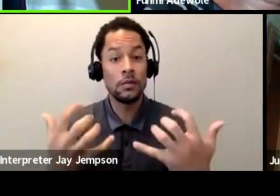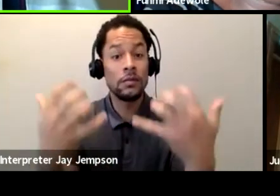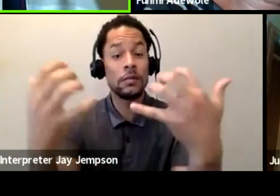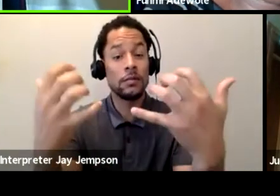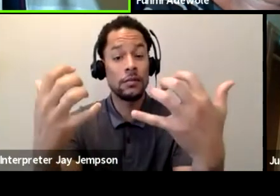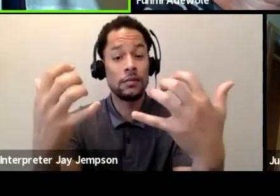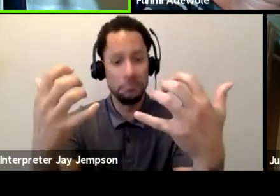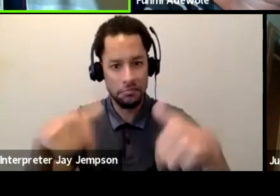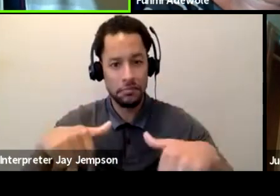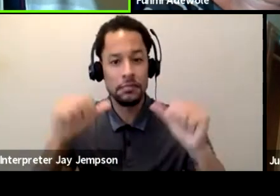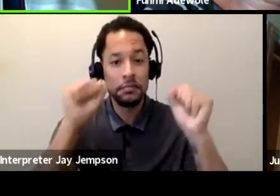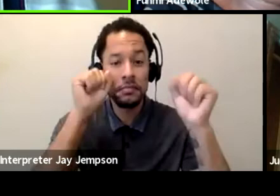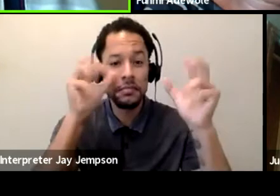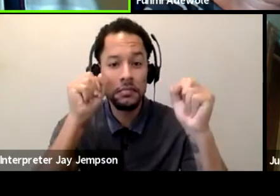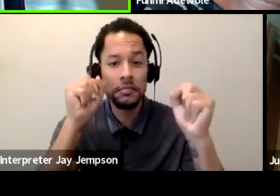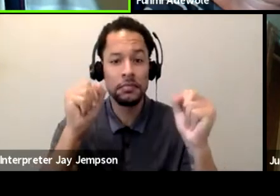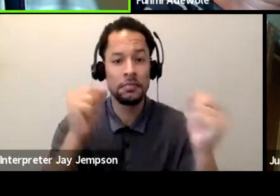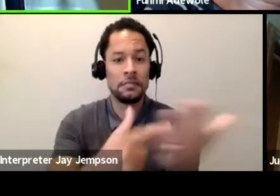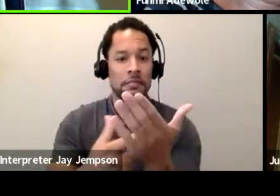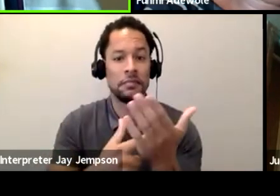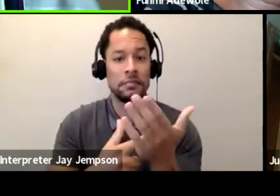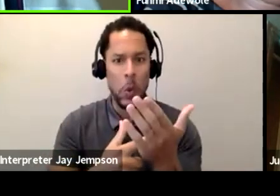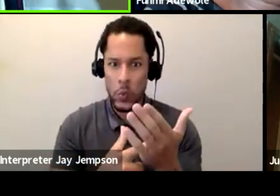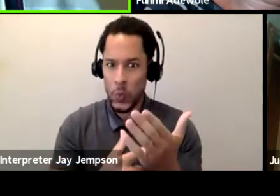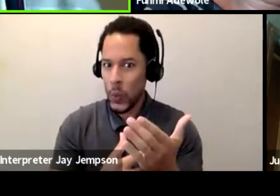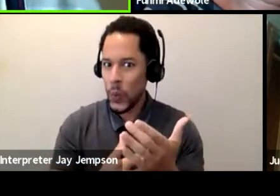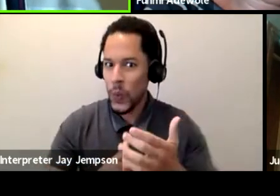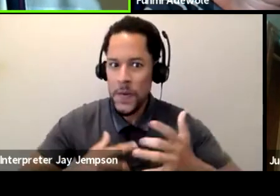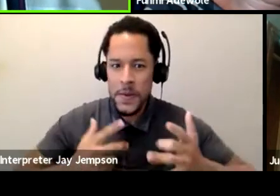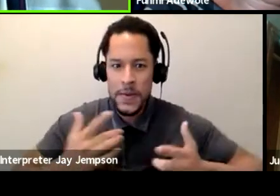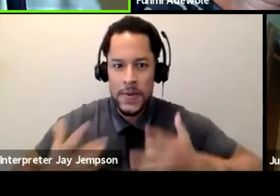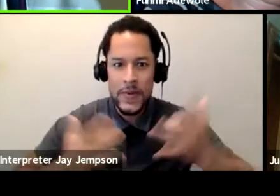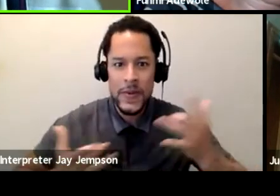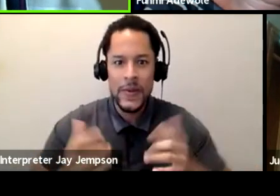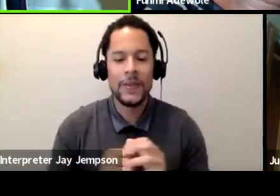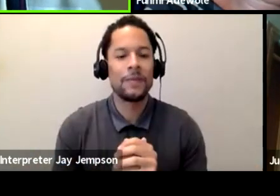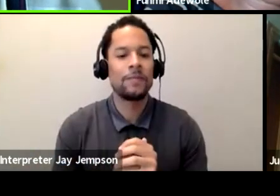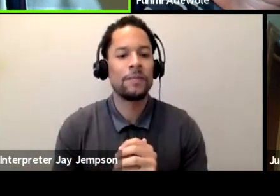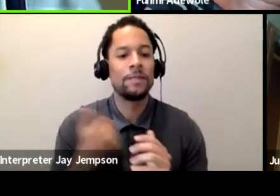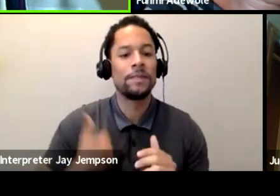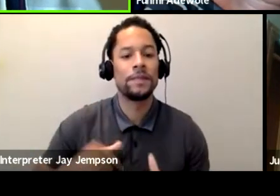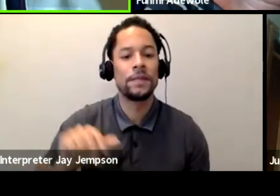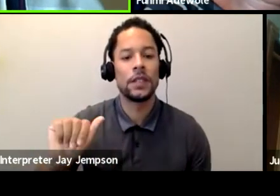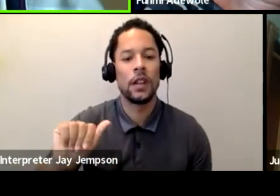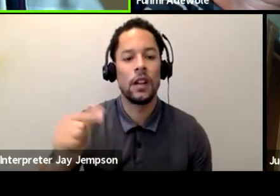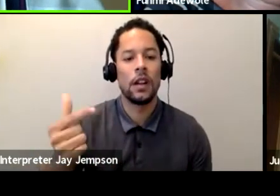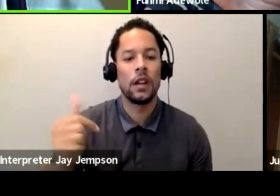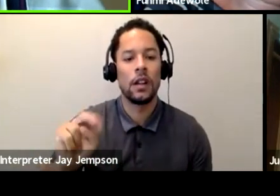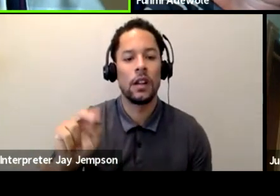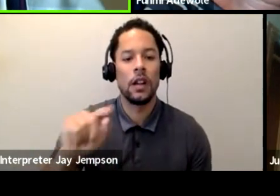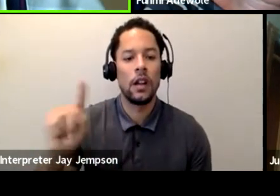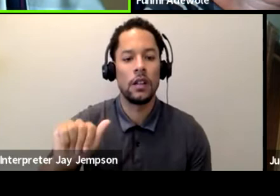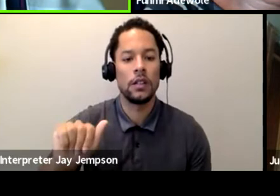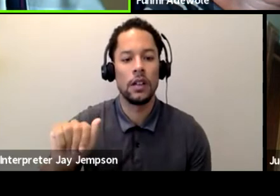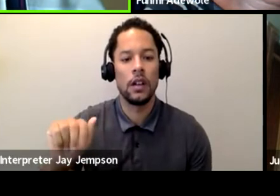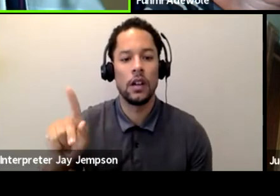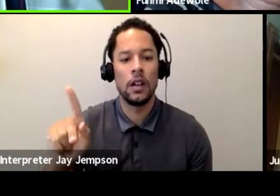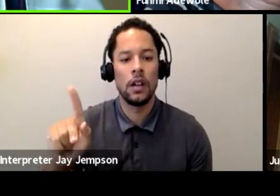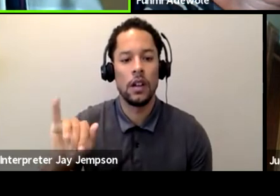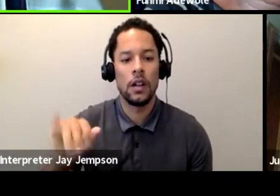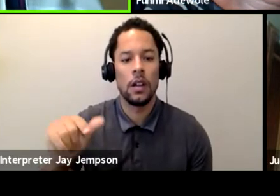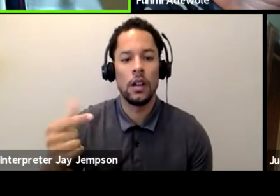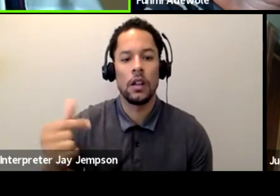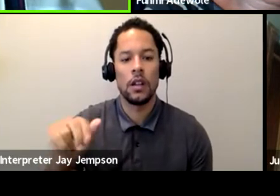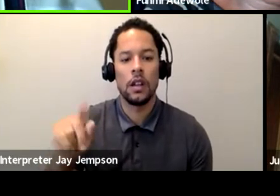conversation, which I am excited about. My name is Aganza Chisaka. I am from Uganda.